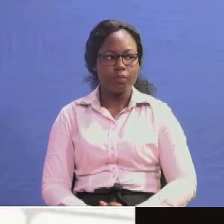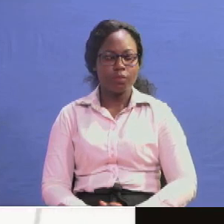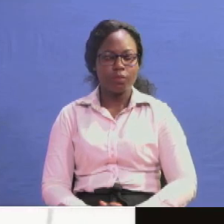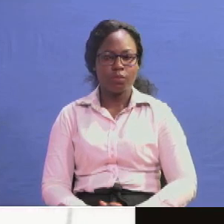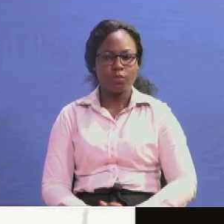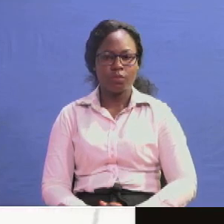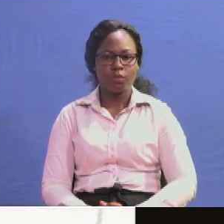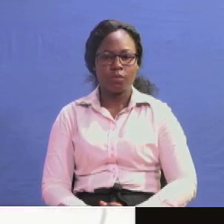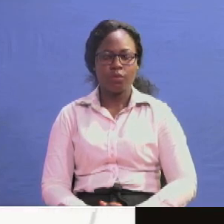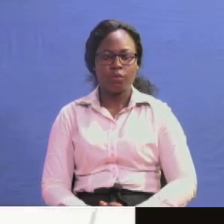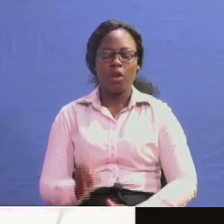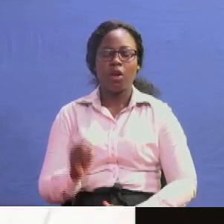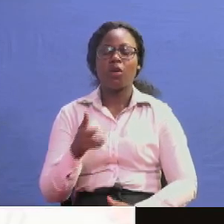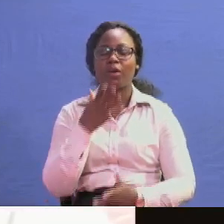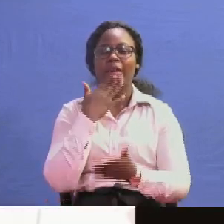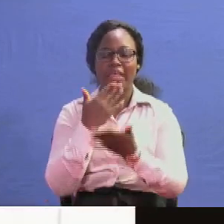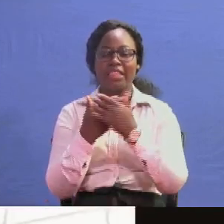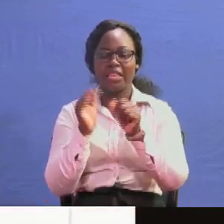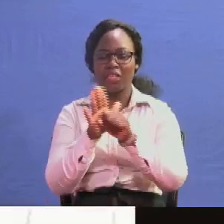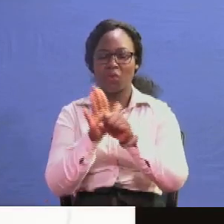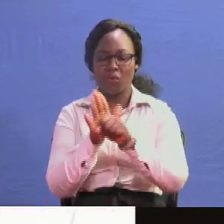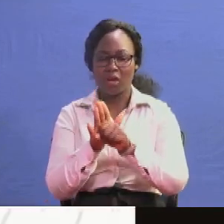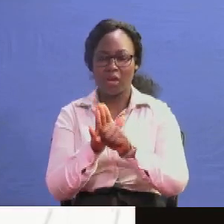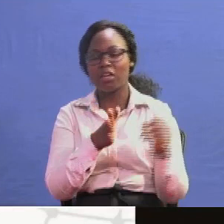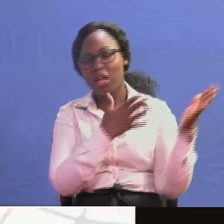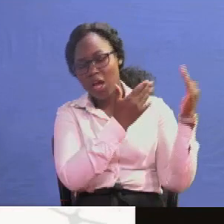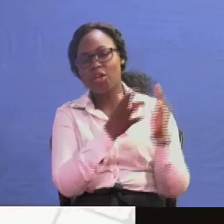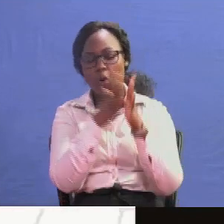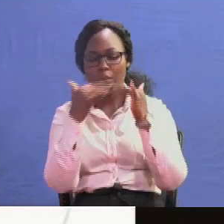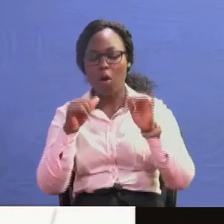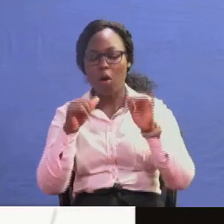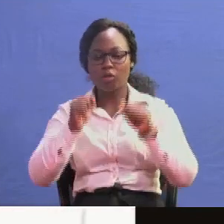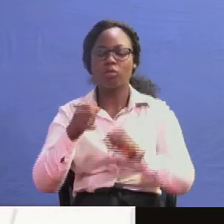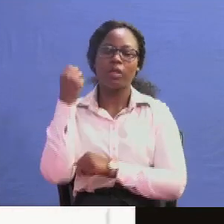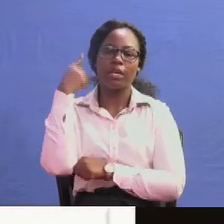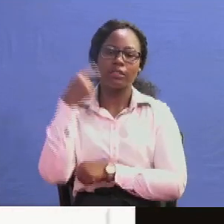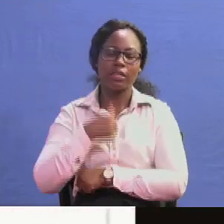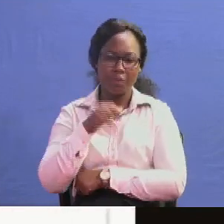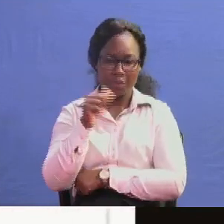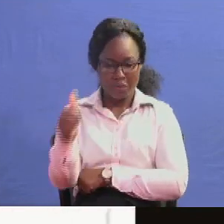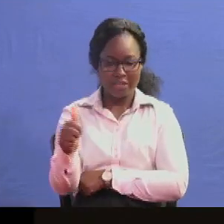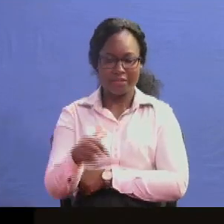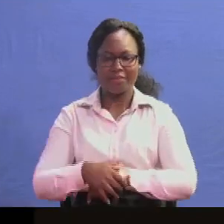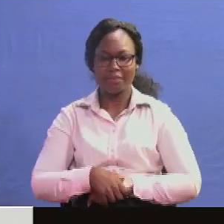thank you very much thank you very much my brother i hope you can now get me very well loud and clear